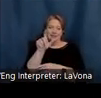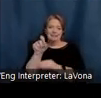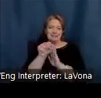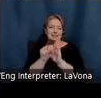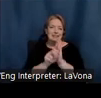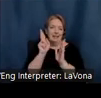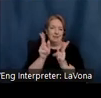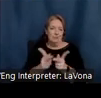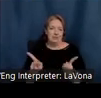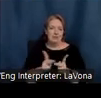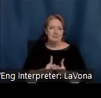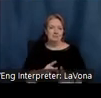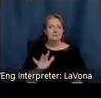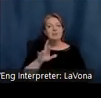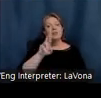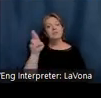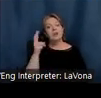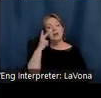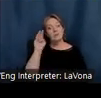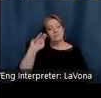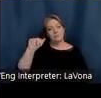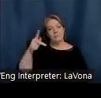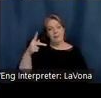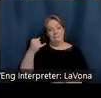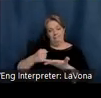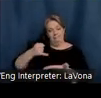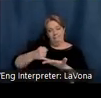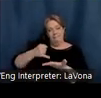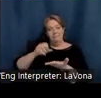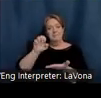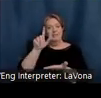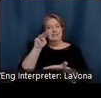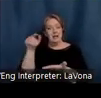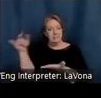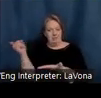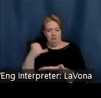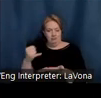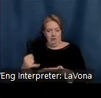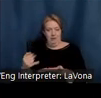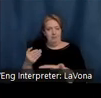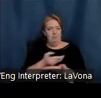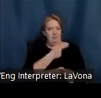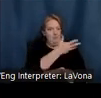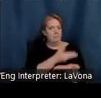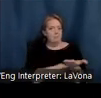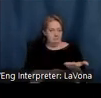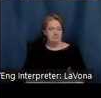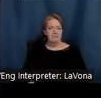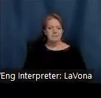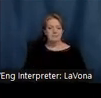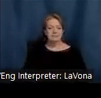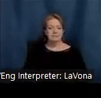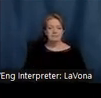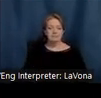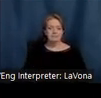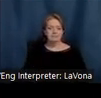can see a hand-drawn map of the site made by Selma prior to Steele's passing. Her marketing